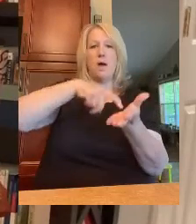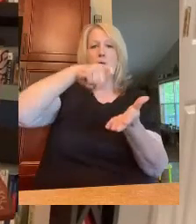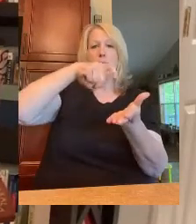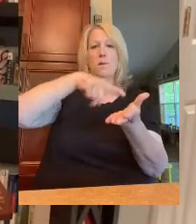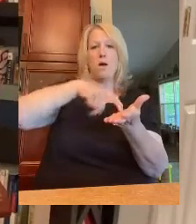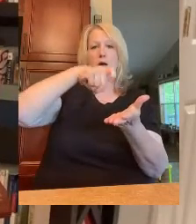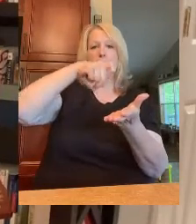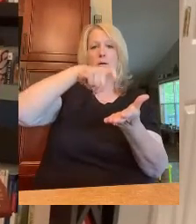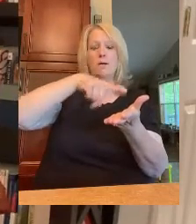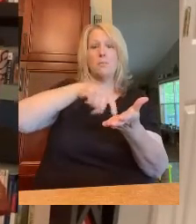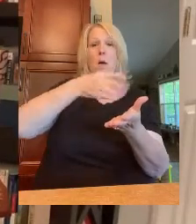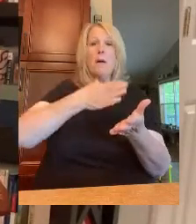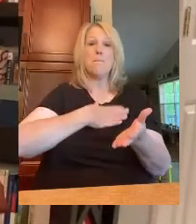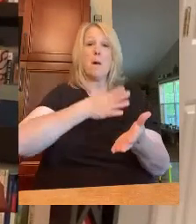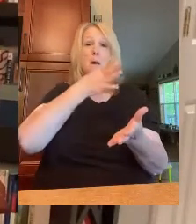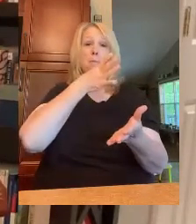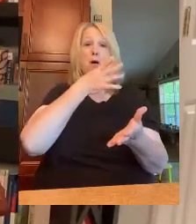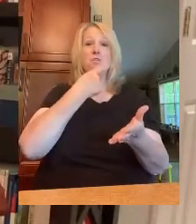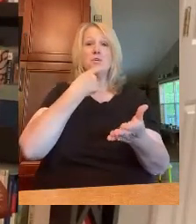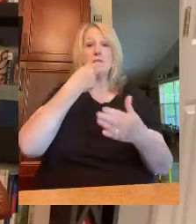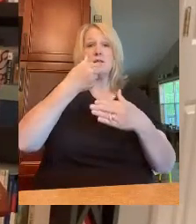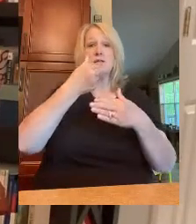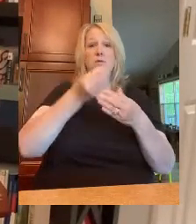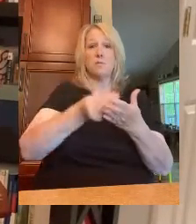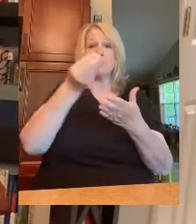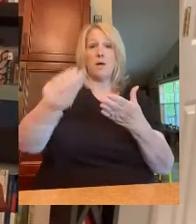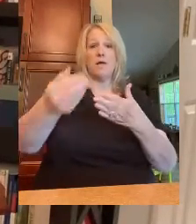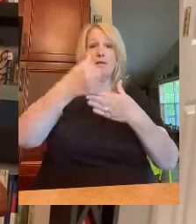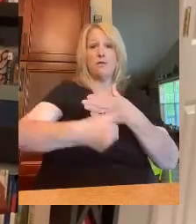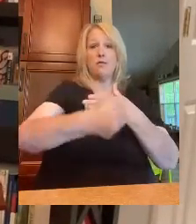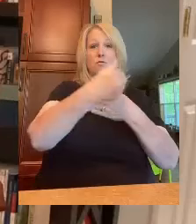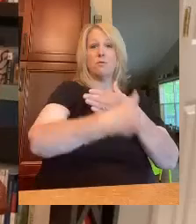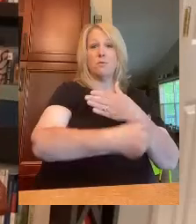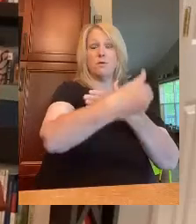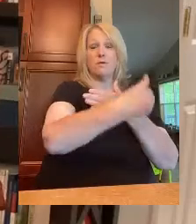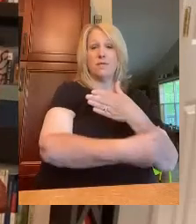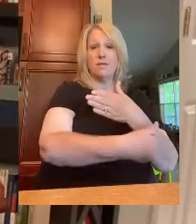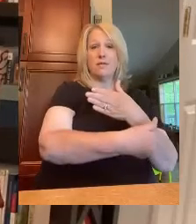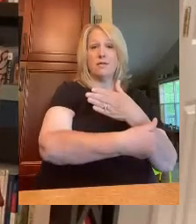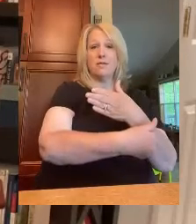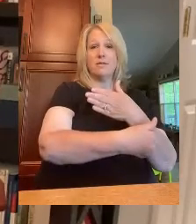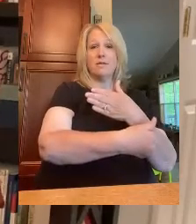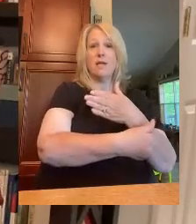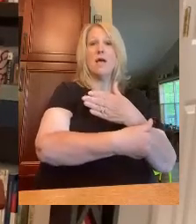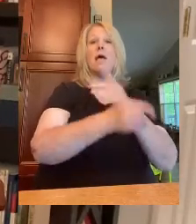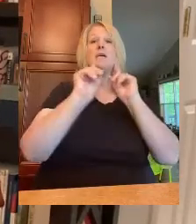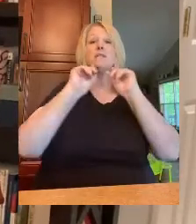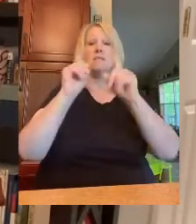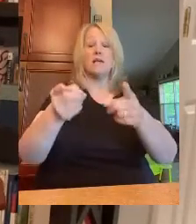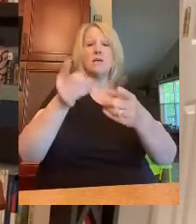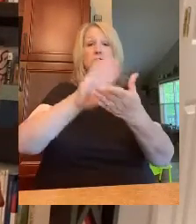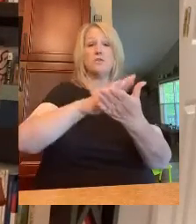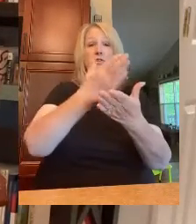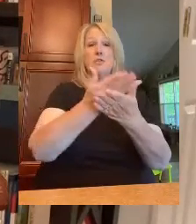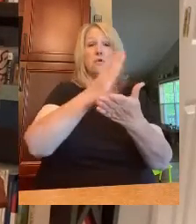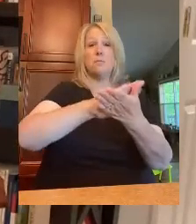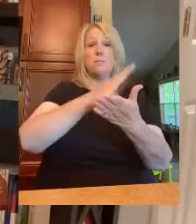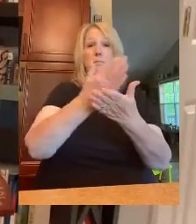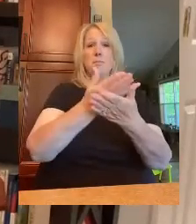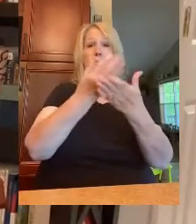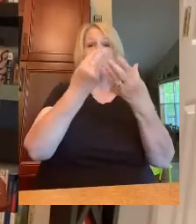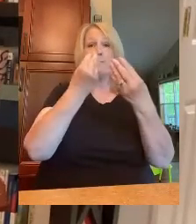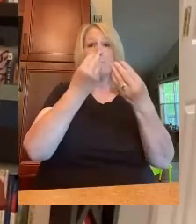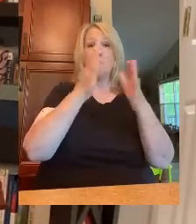For my mother said, buy a loaf of bread. Down to the Baker Shop, ha,